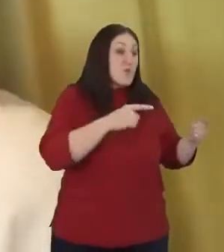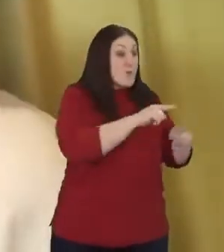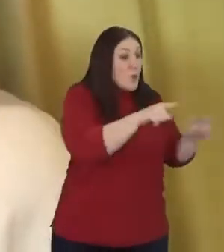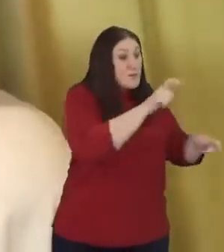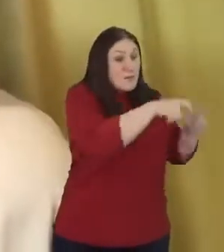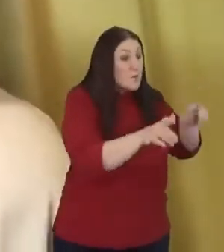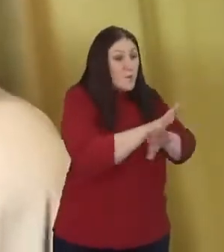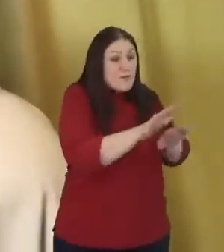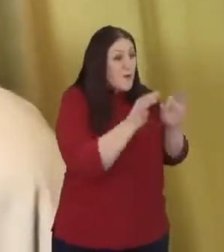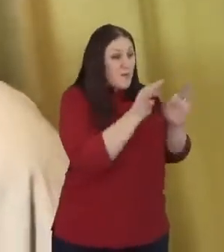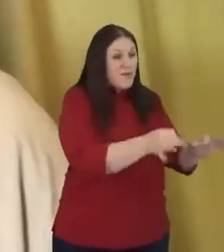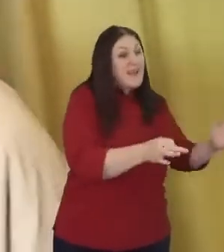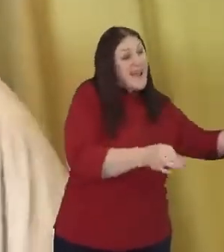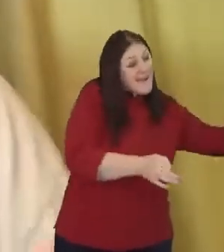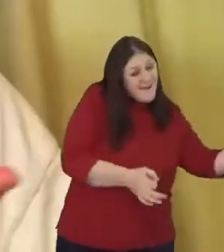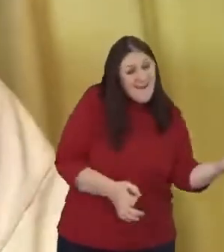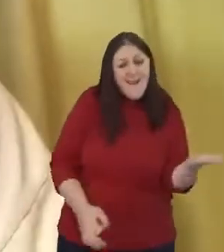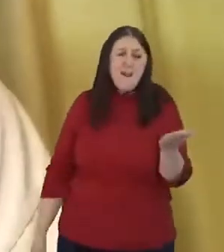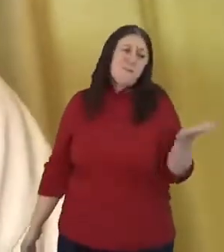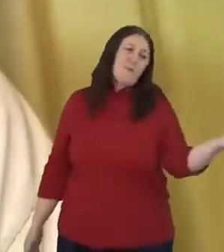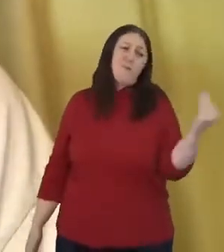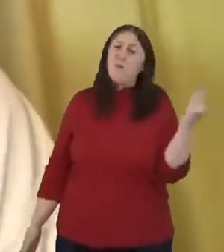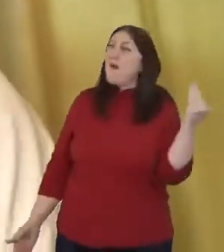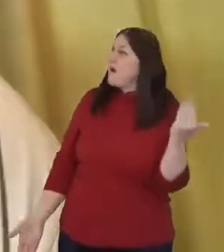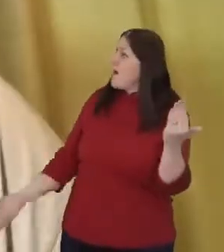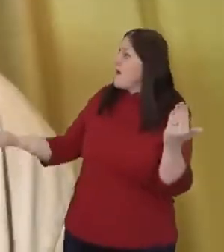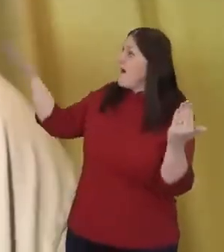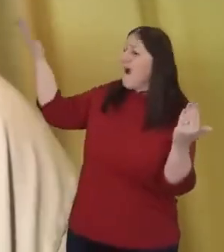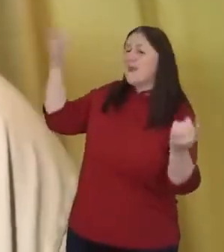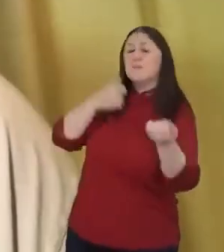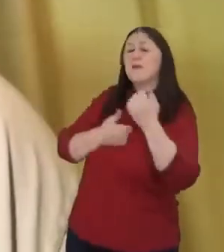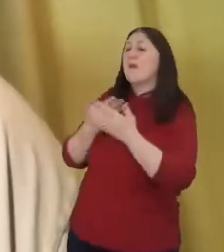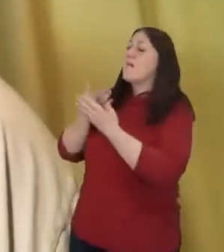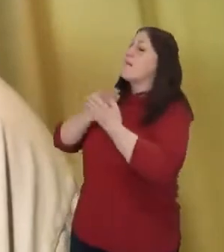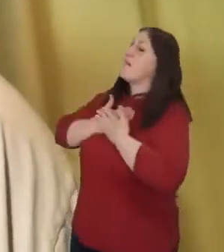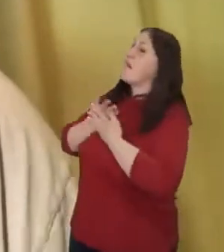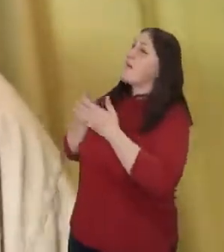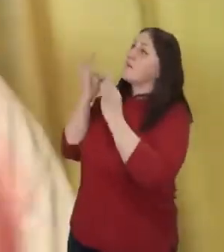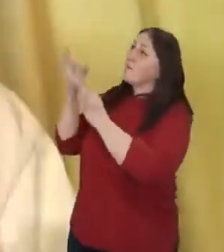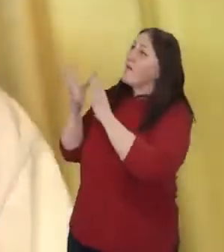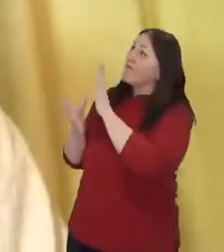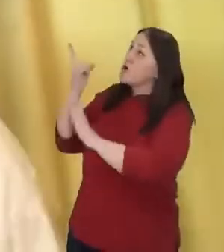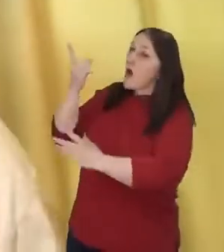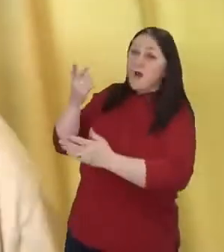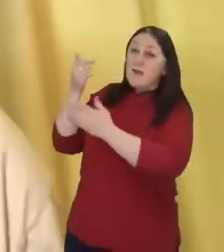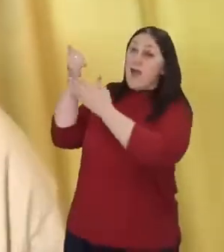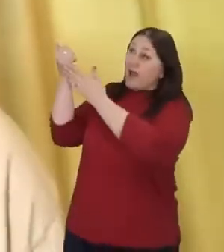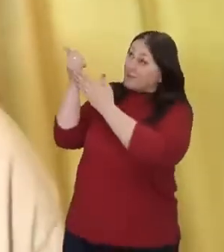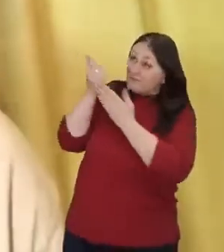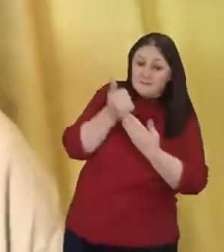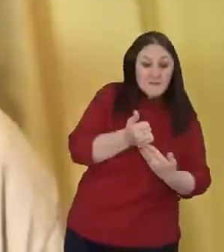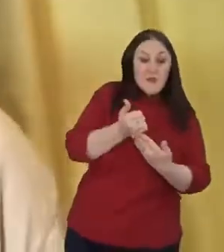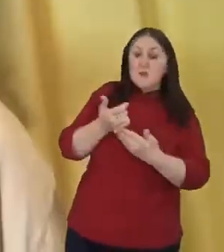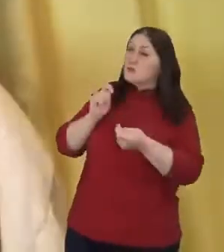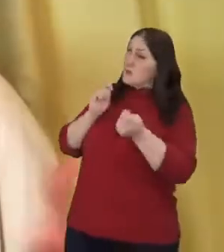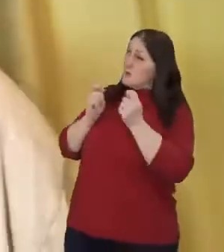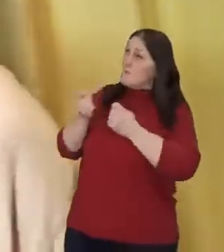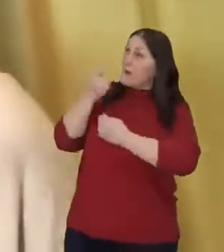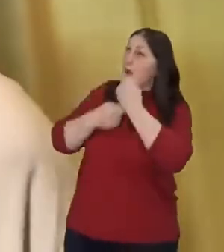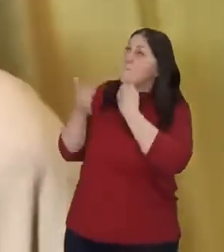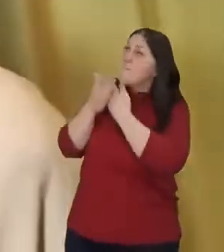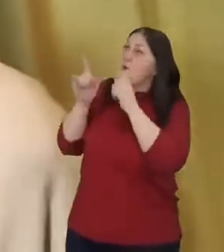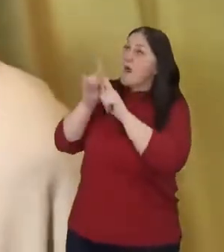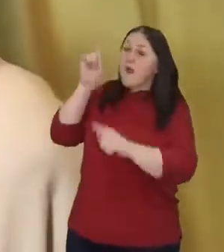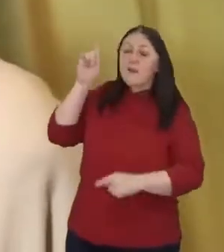love with a perfect God and then help each other become more and more like that God. But too often, what's happened is